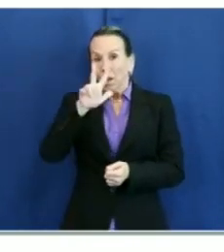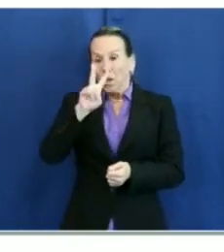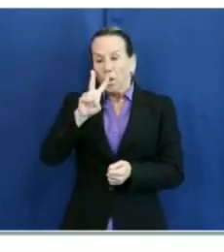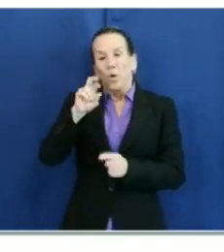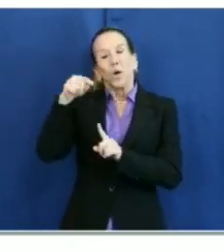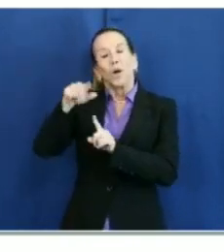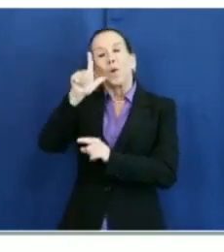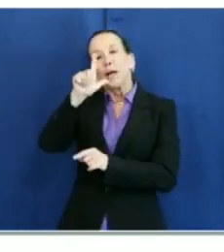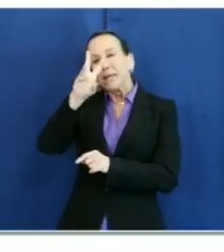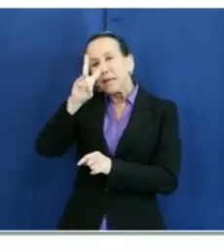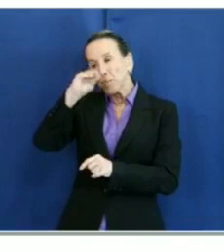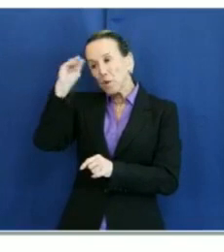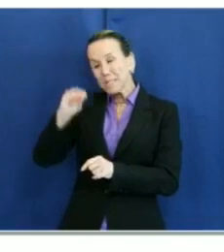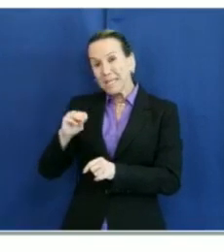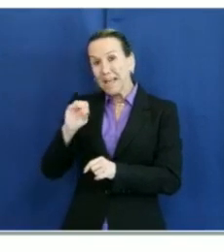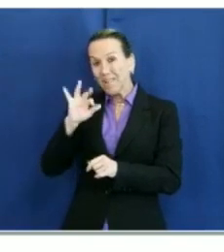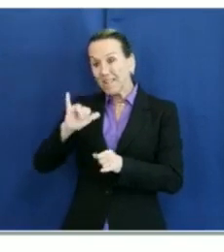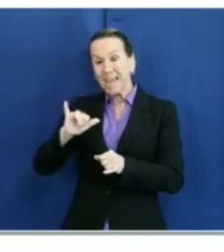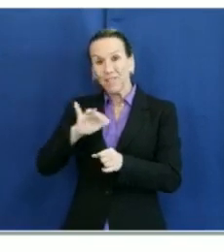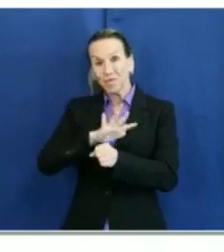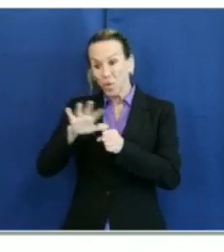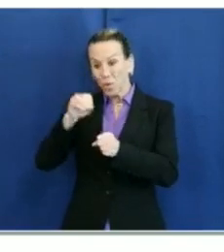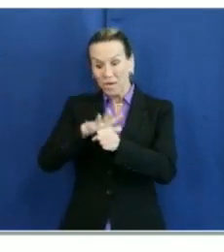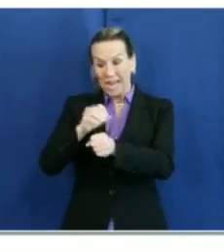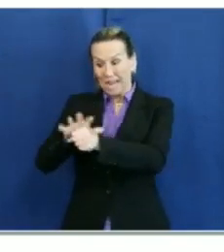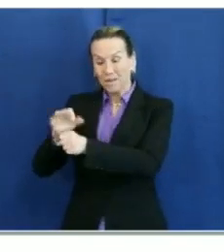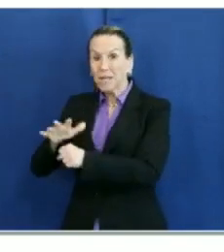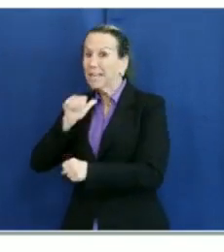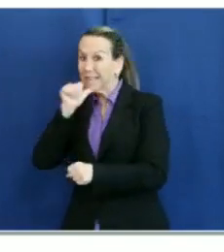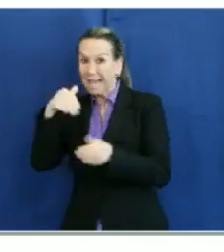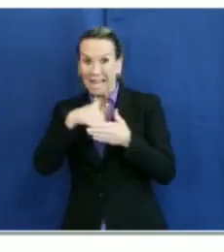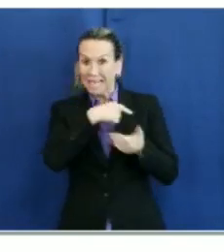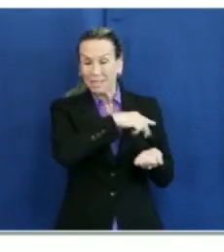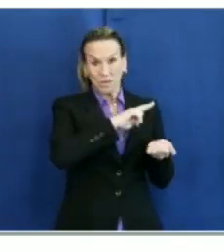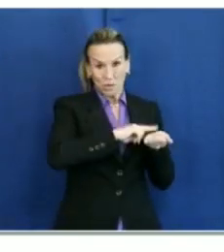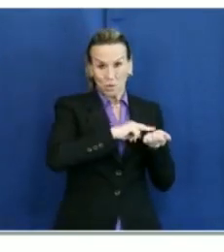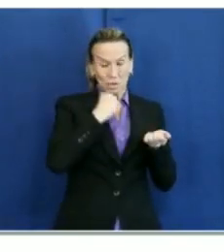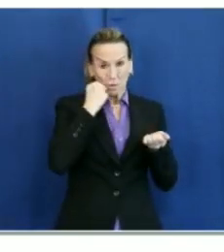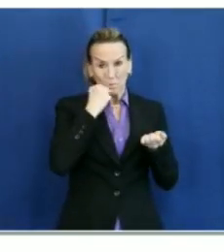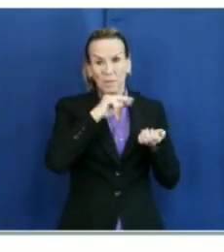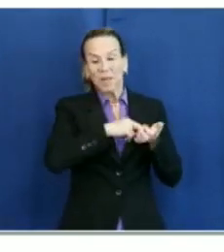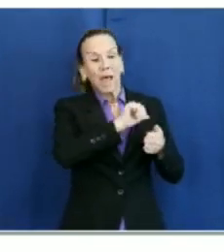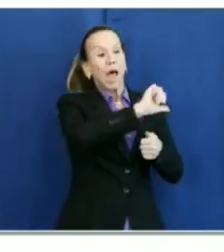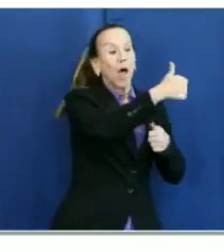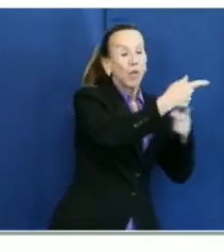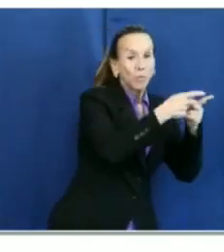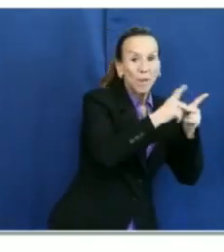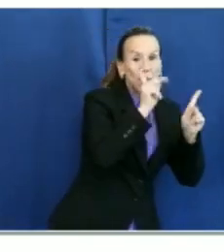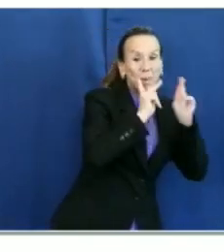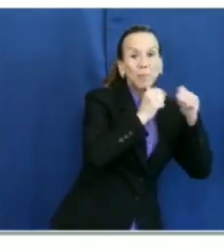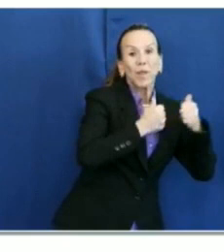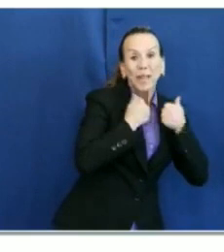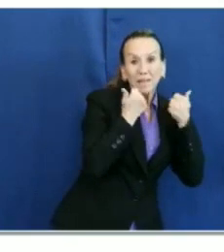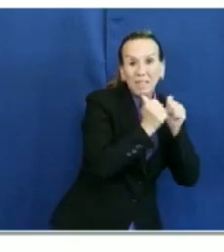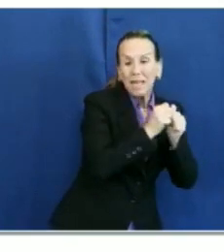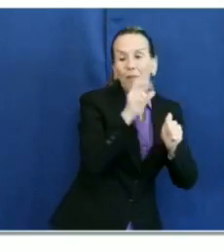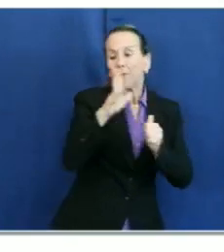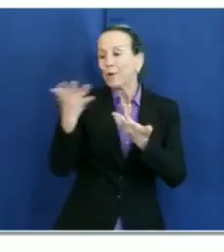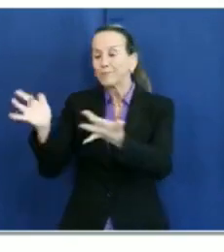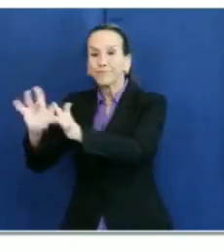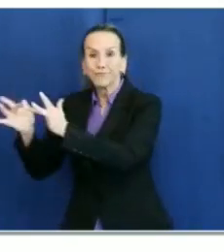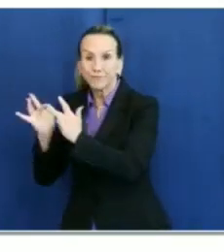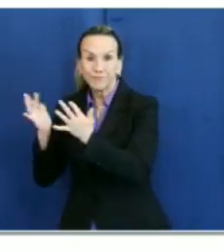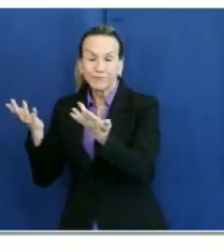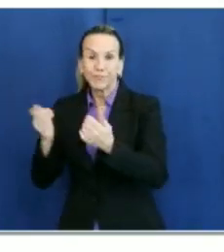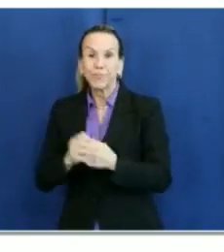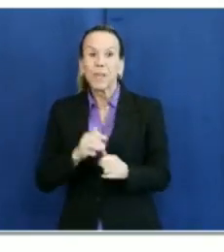123 active outbreaks are in non-skilled nursing facilities or other congregate settings. In this category, there